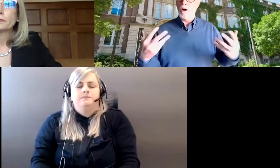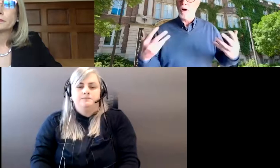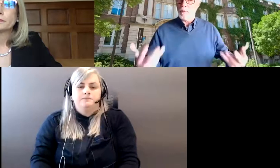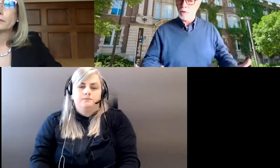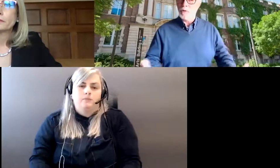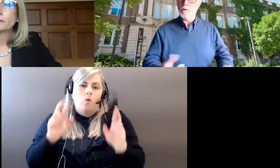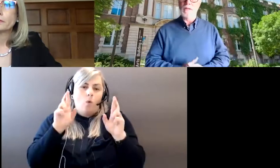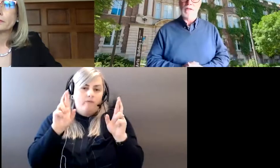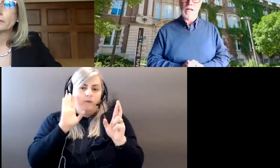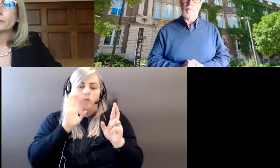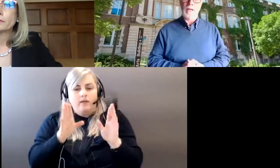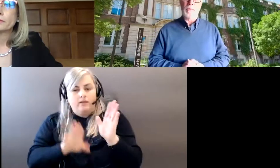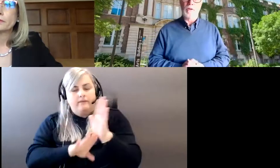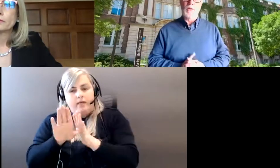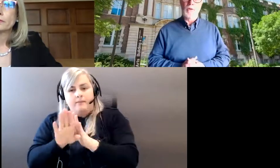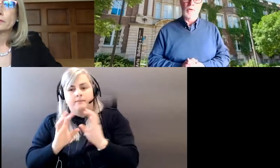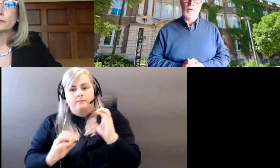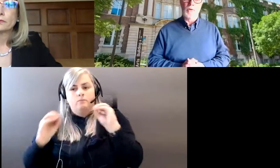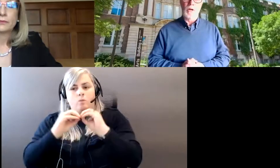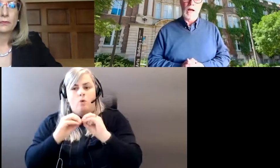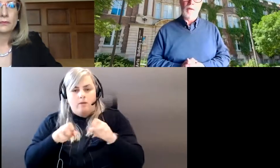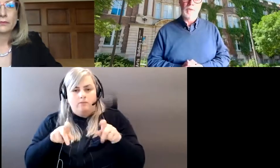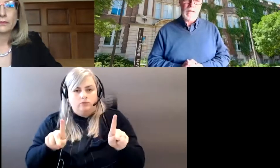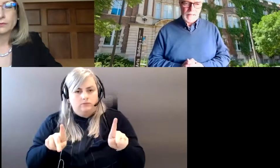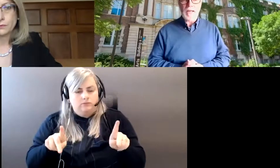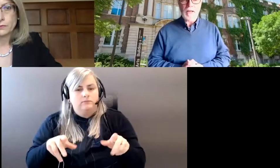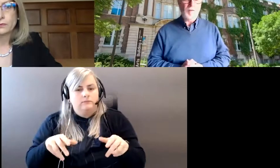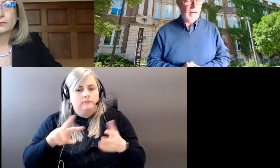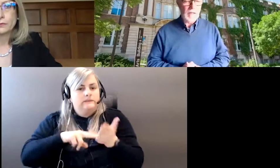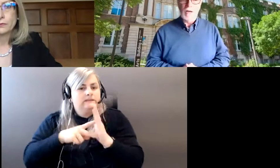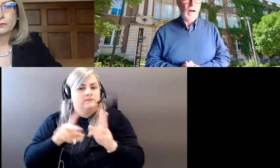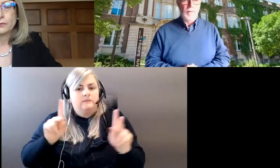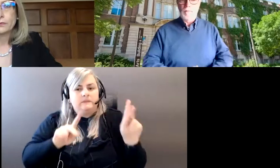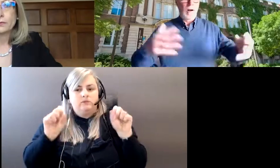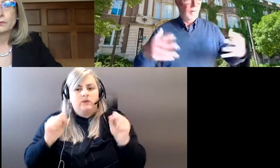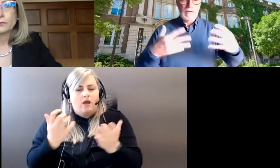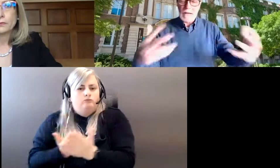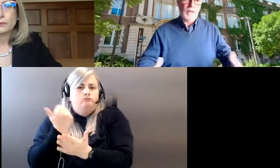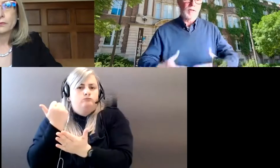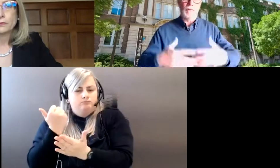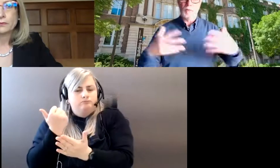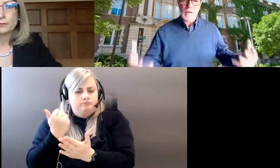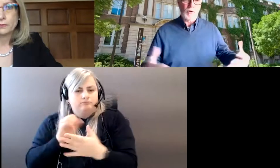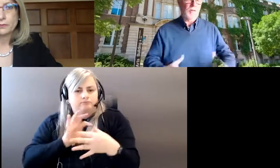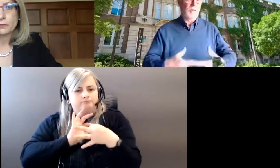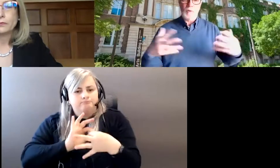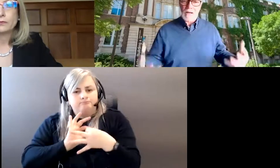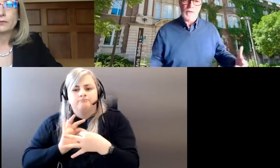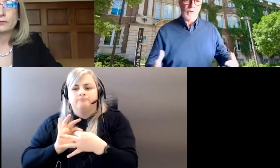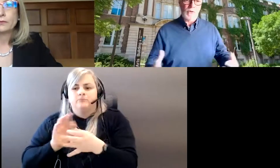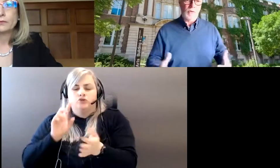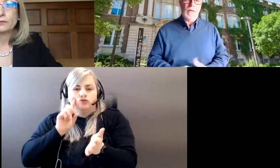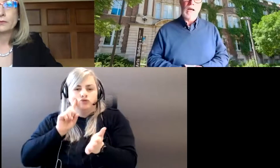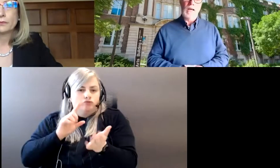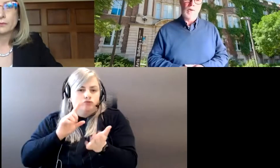more opportunities that allow people to, um, take, take advantage of, of connections, of resources, of grad